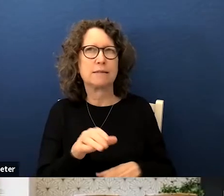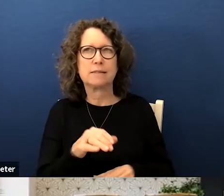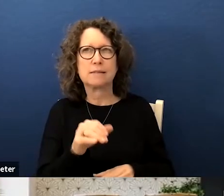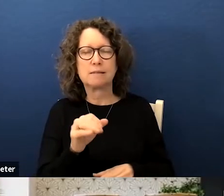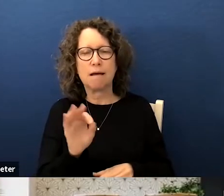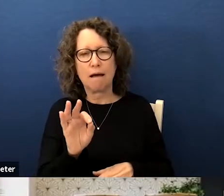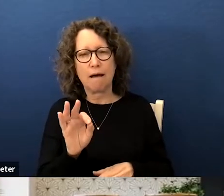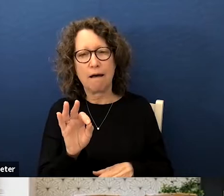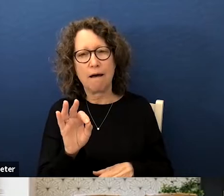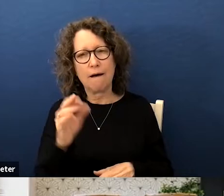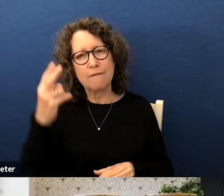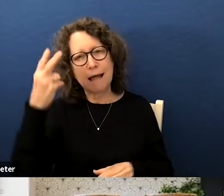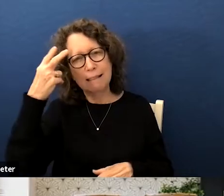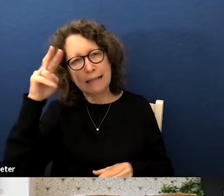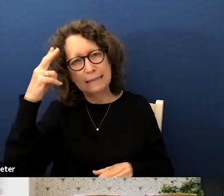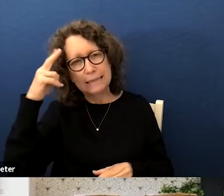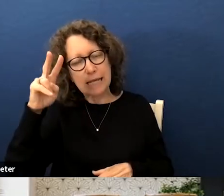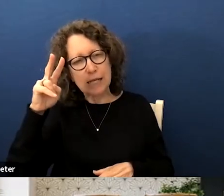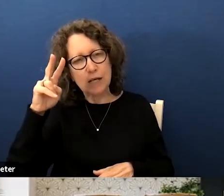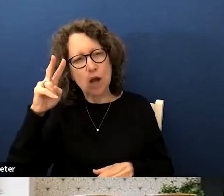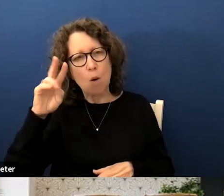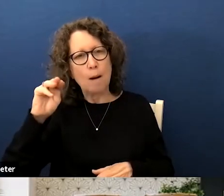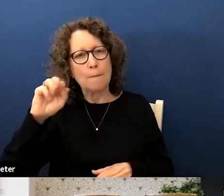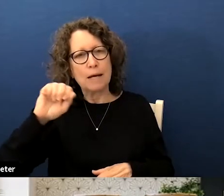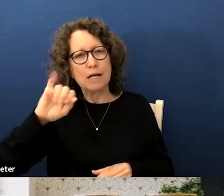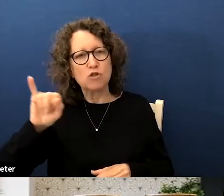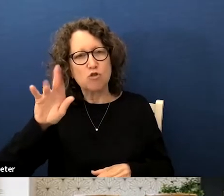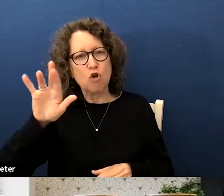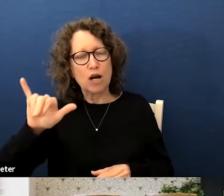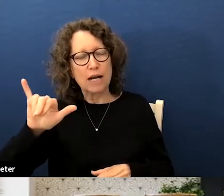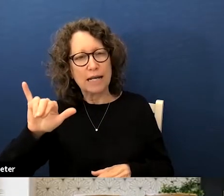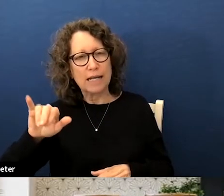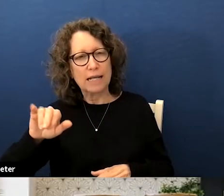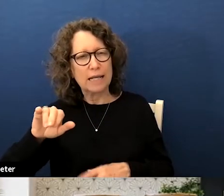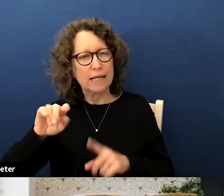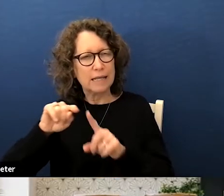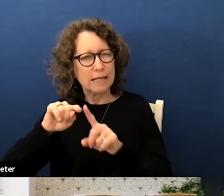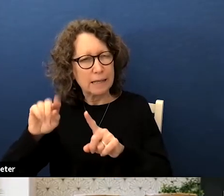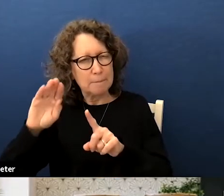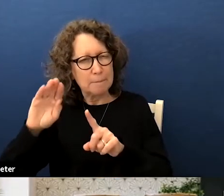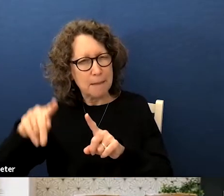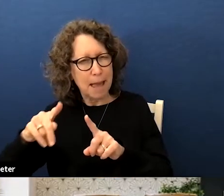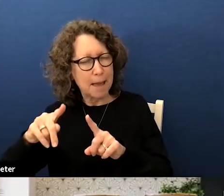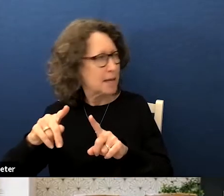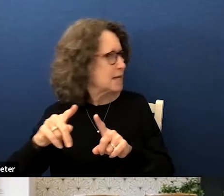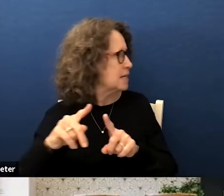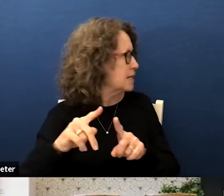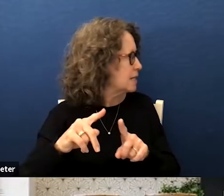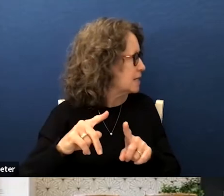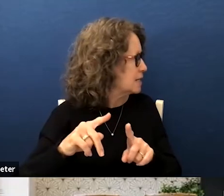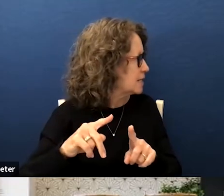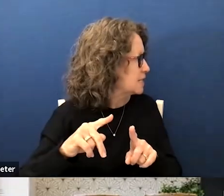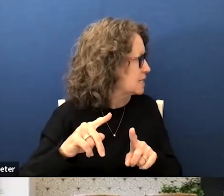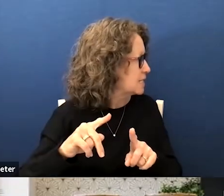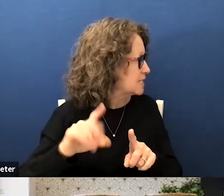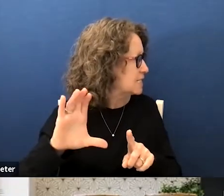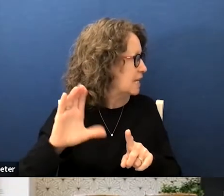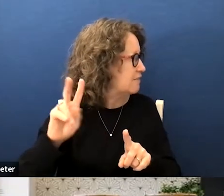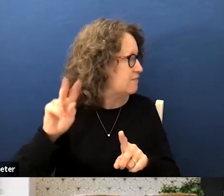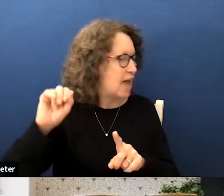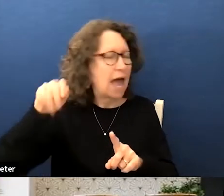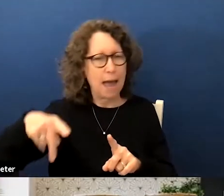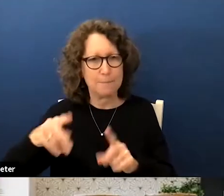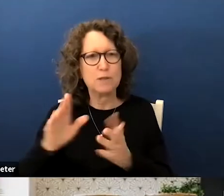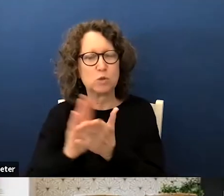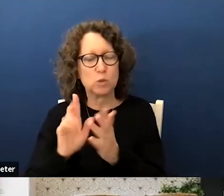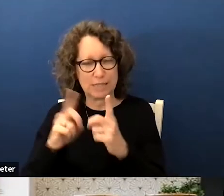latino majority cvap district i think that's the crucial category um some